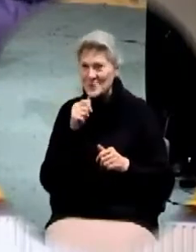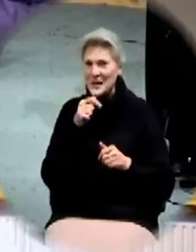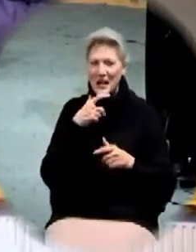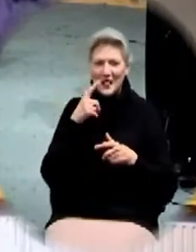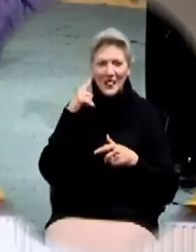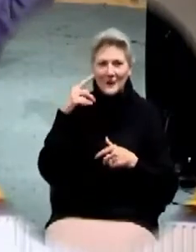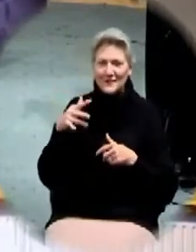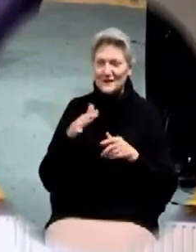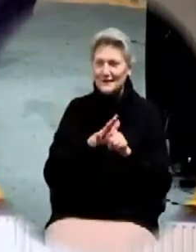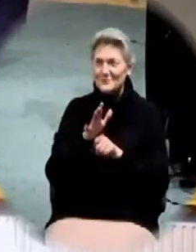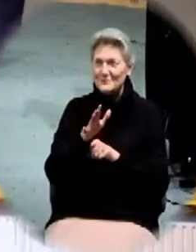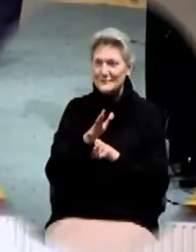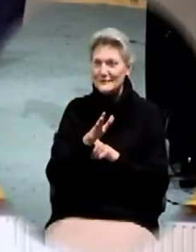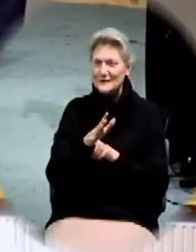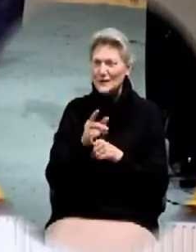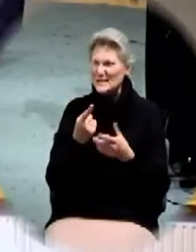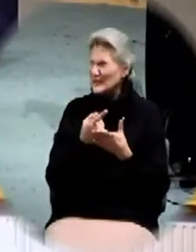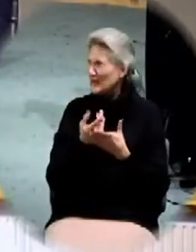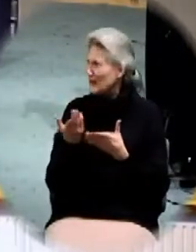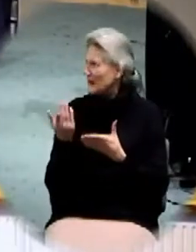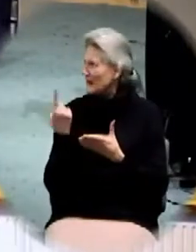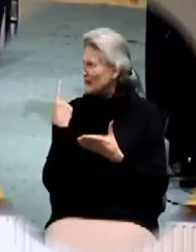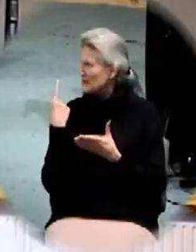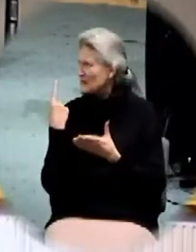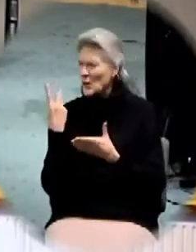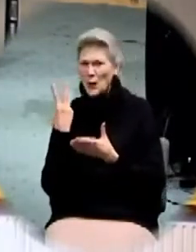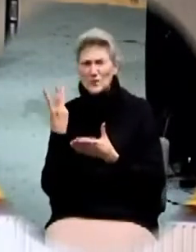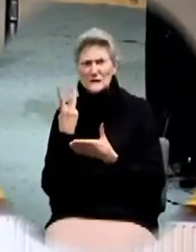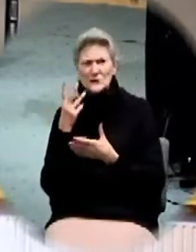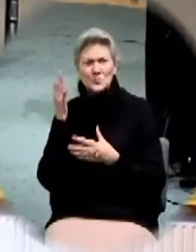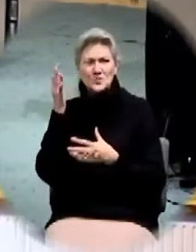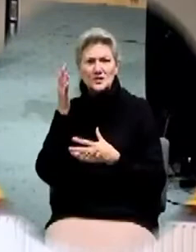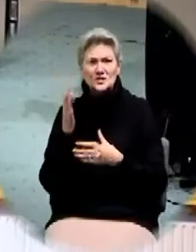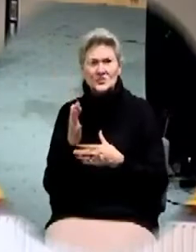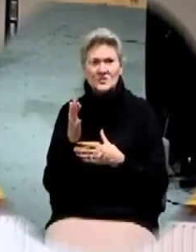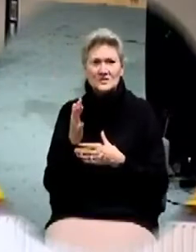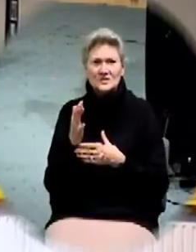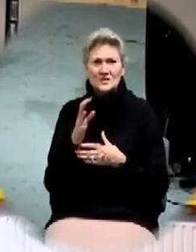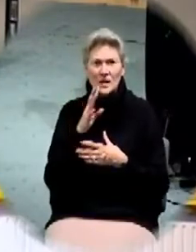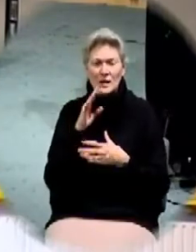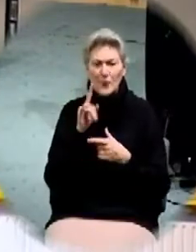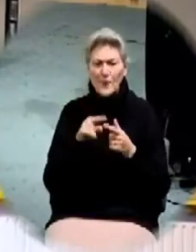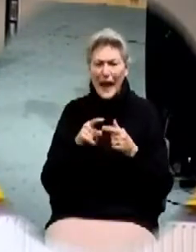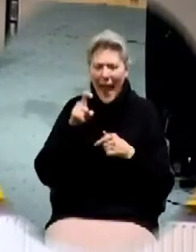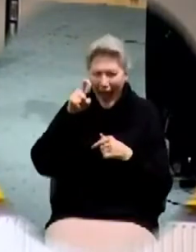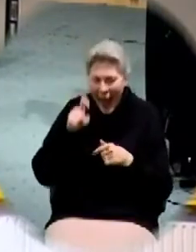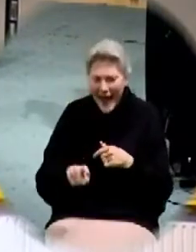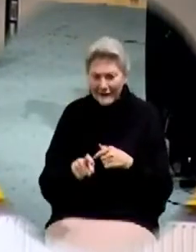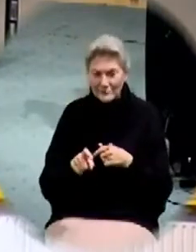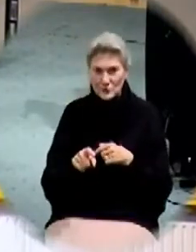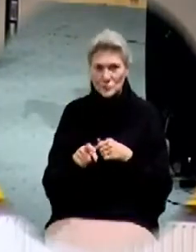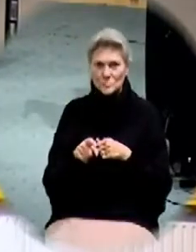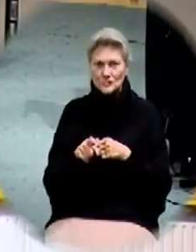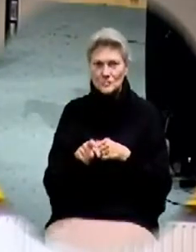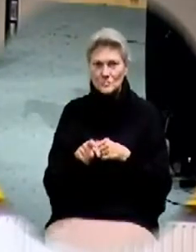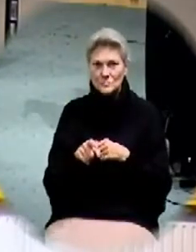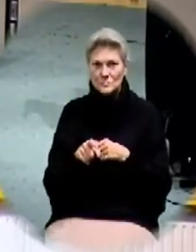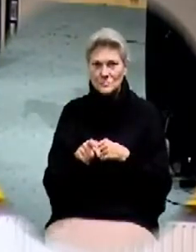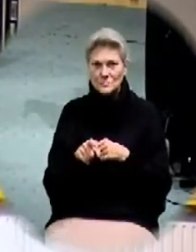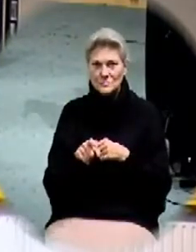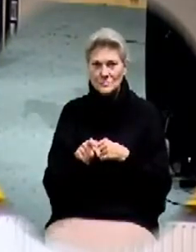Was it last Sunday or last Wednesday that you were preaching talking about have to do and that